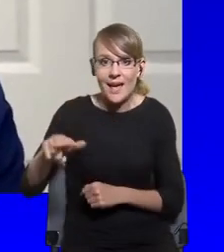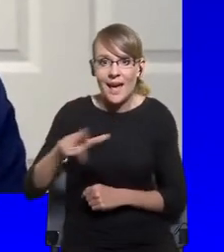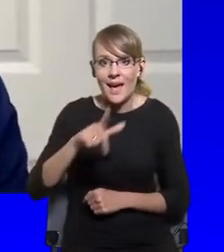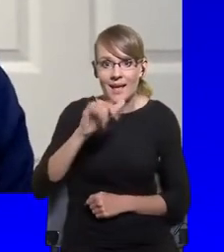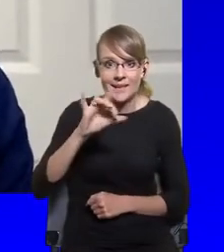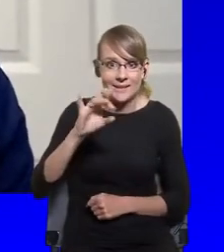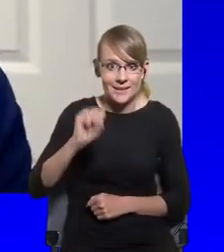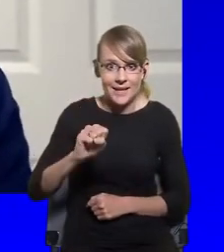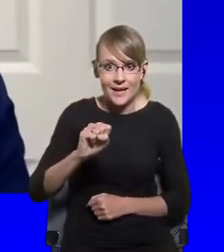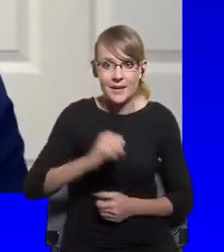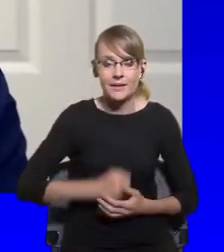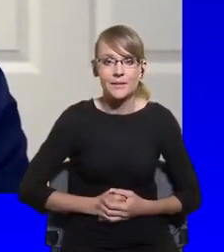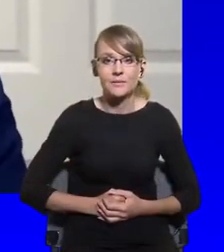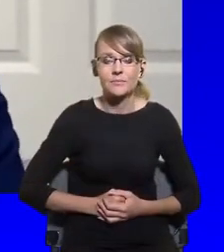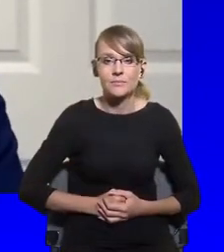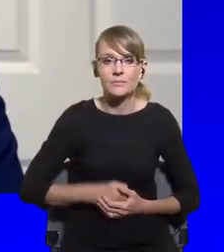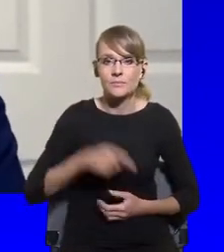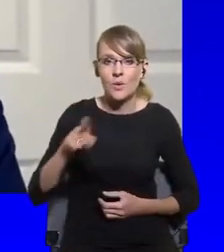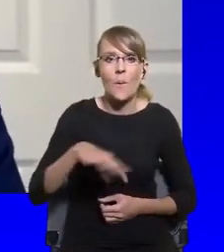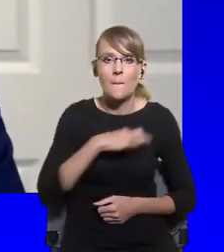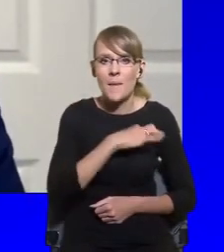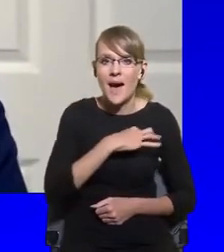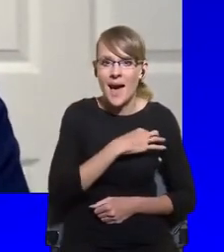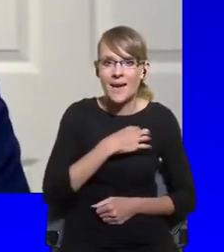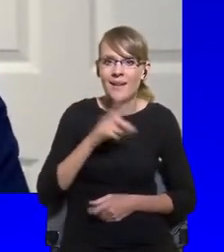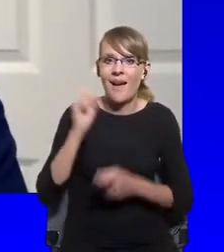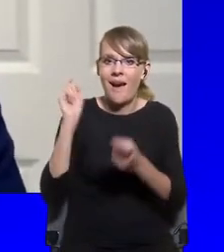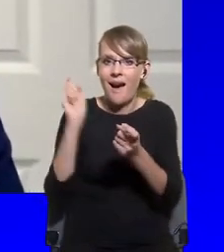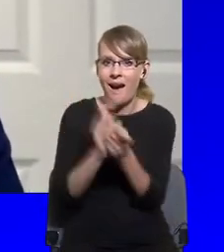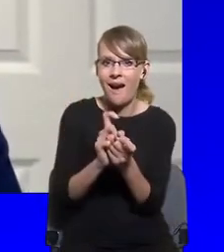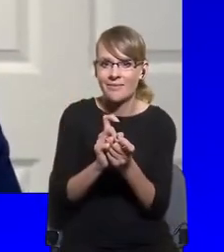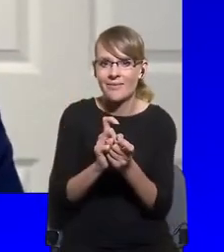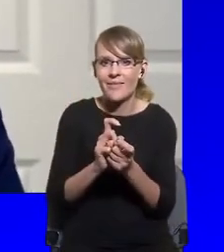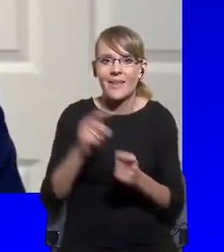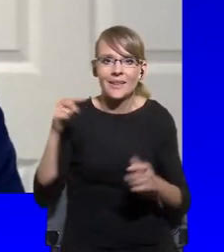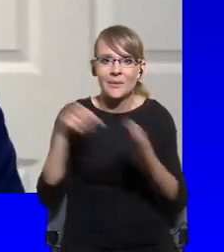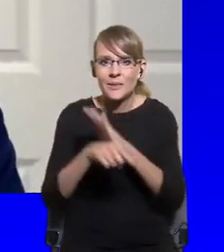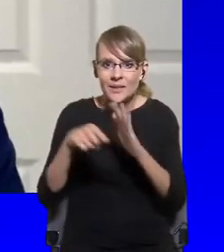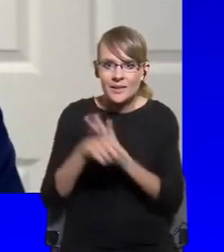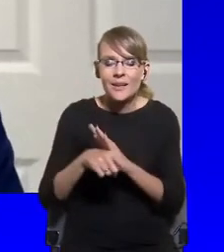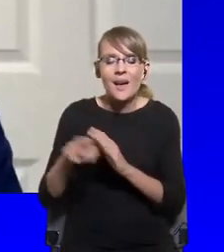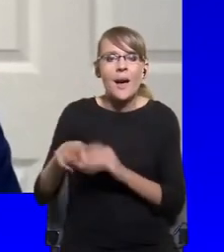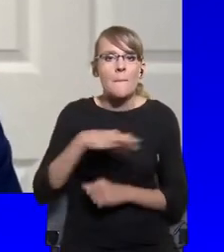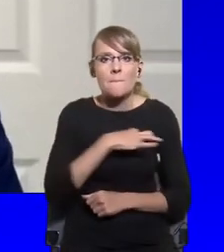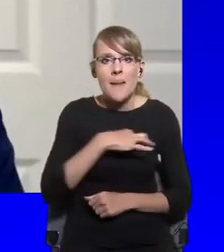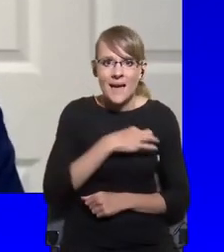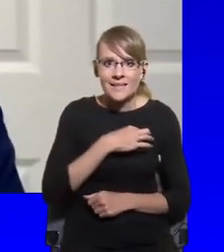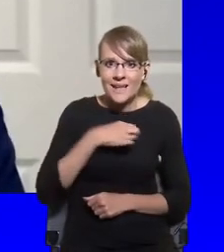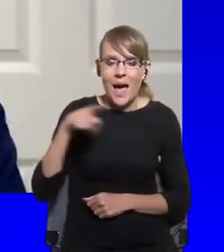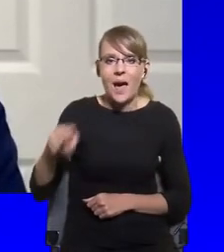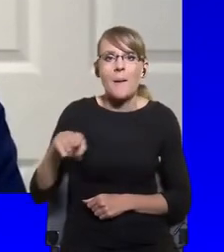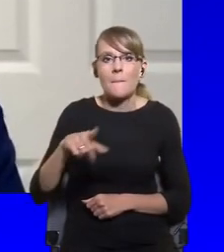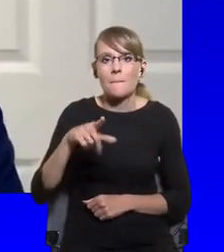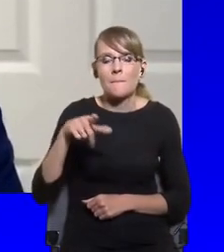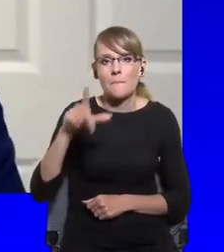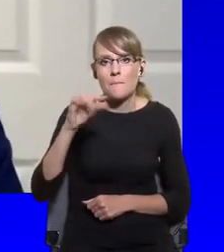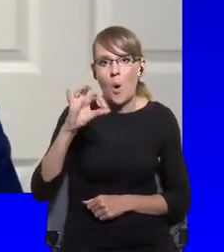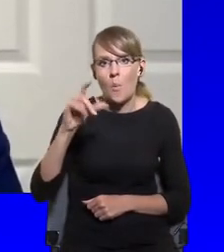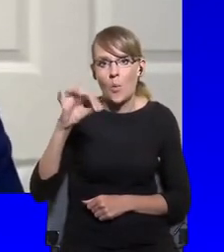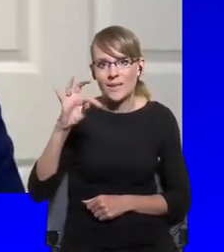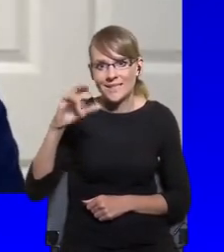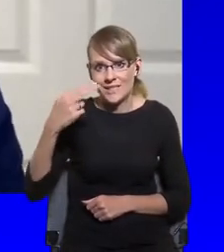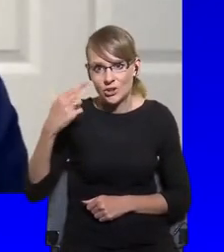which is an anti-immigrant populist party, exemplifies, I think, quite well and